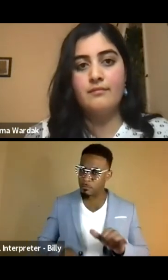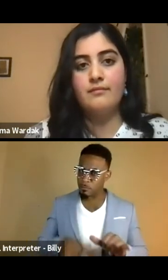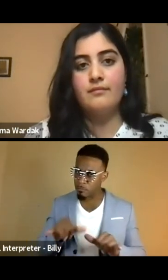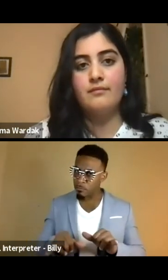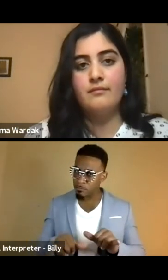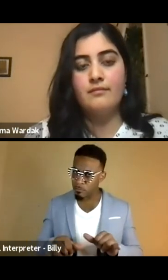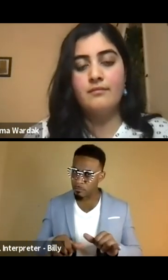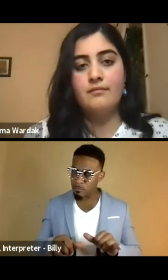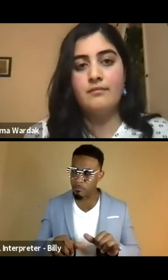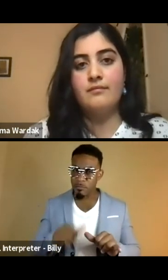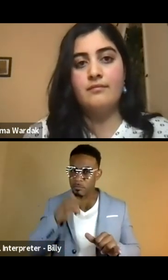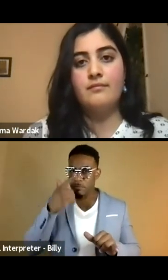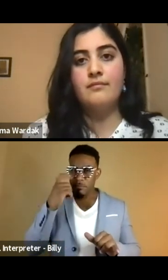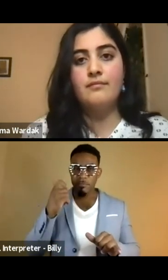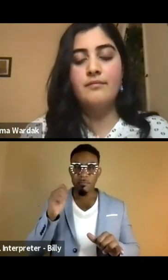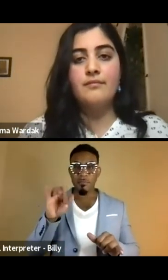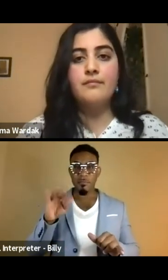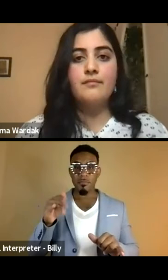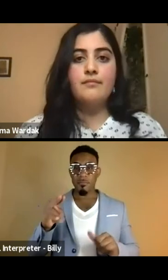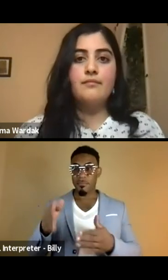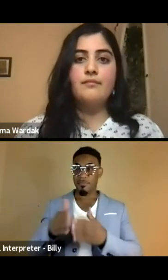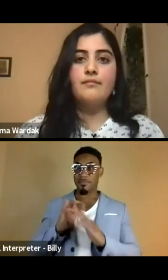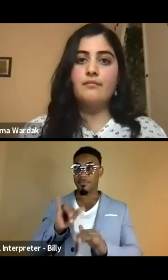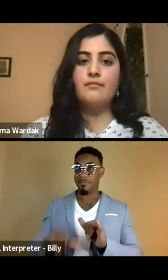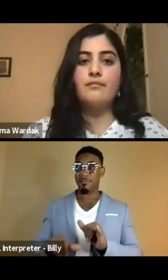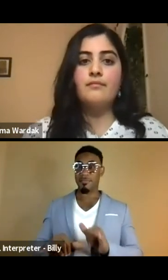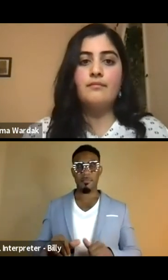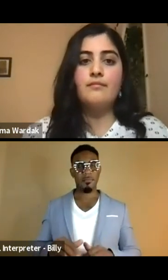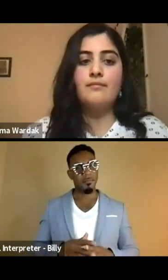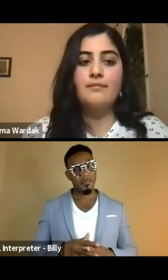And it's not because the Afghans asked us to stay.